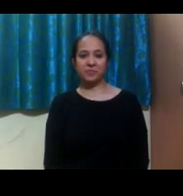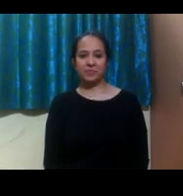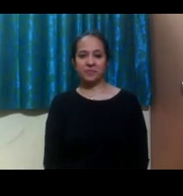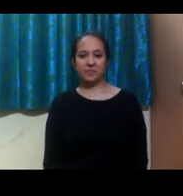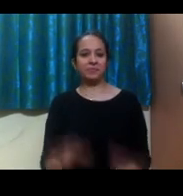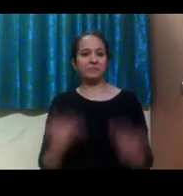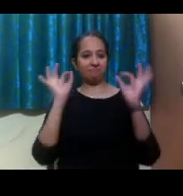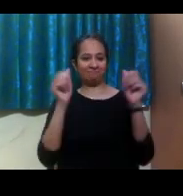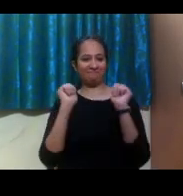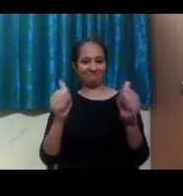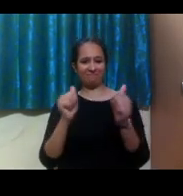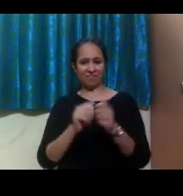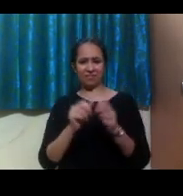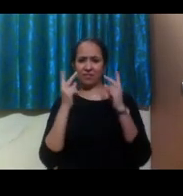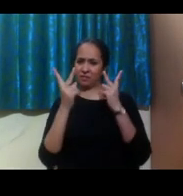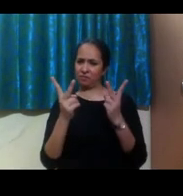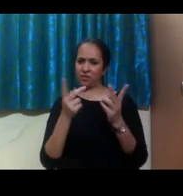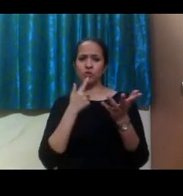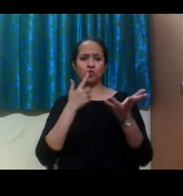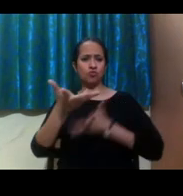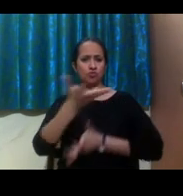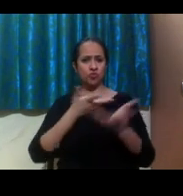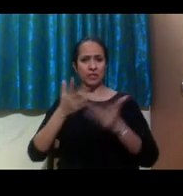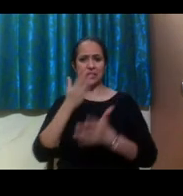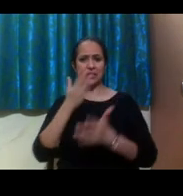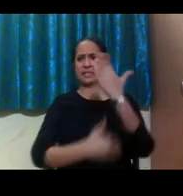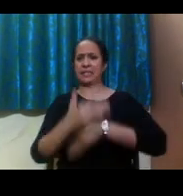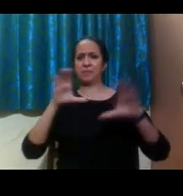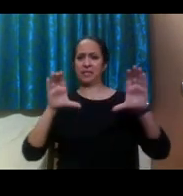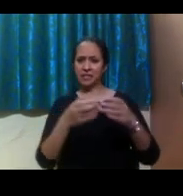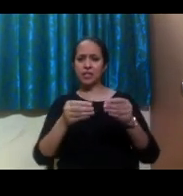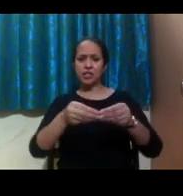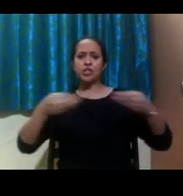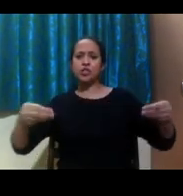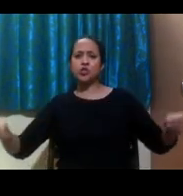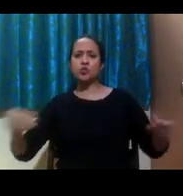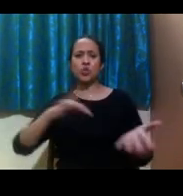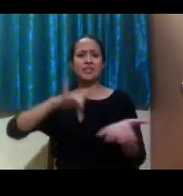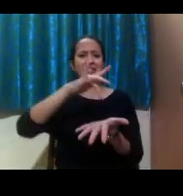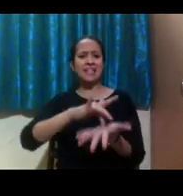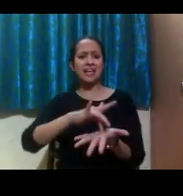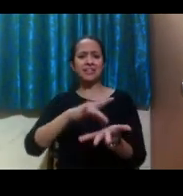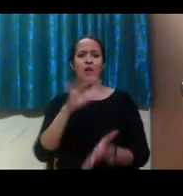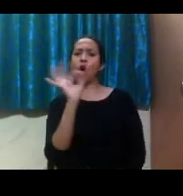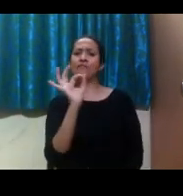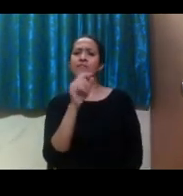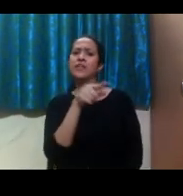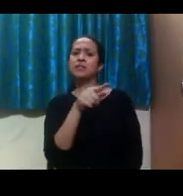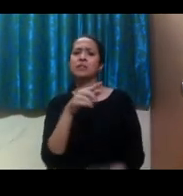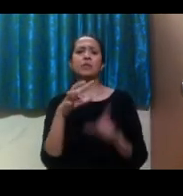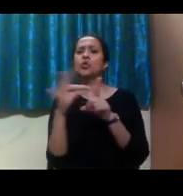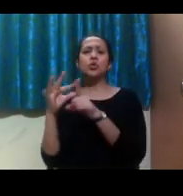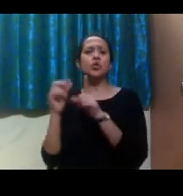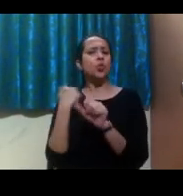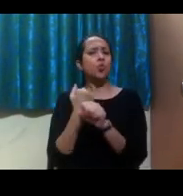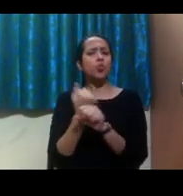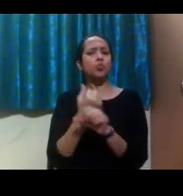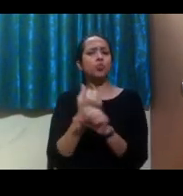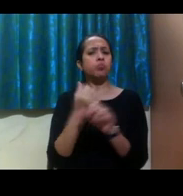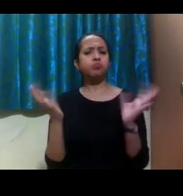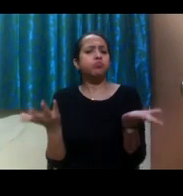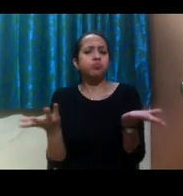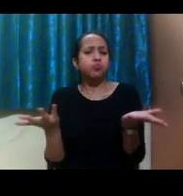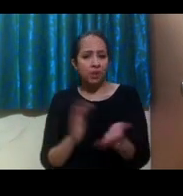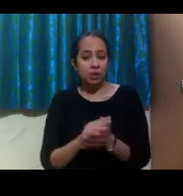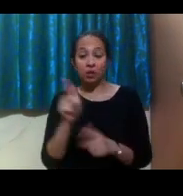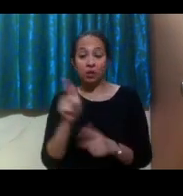All righty. So I want to talk about what a Disability Resource Center or Disability Services office does at a university. But one thing that's really